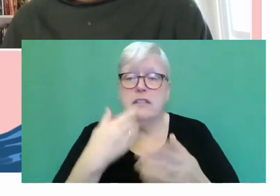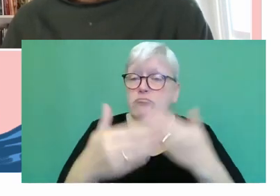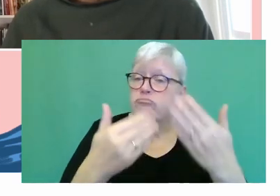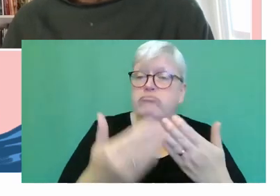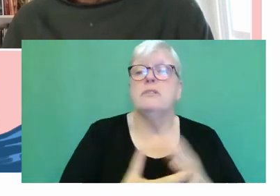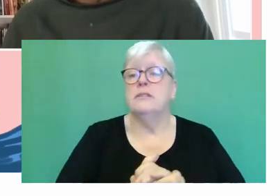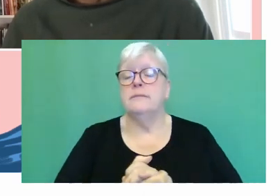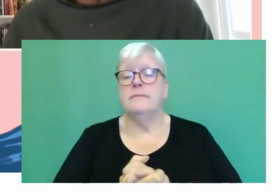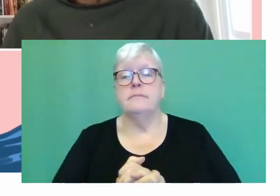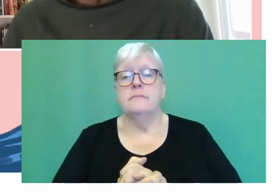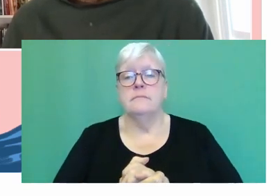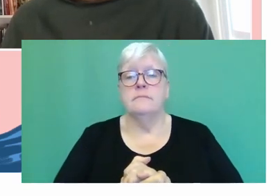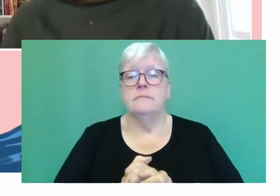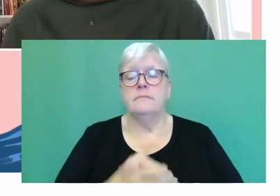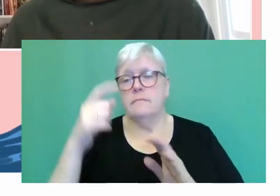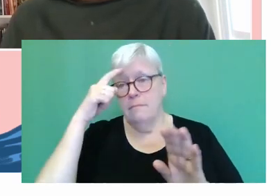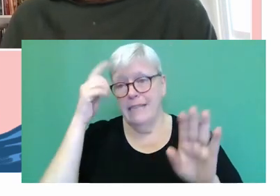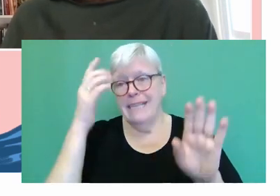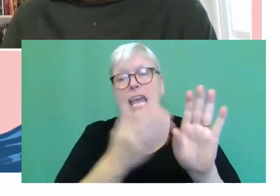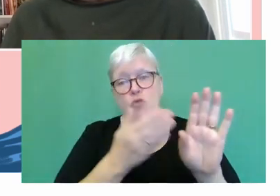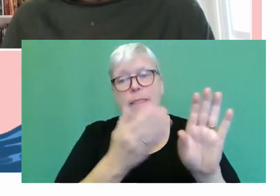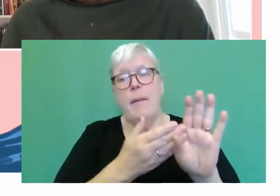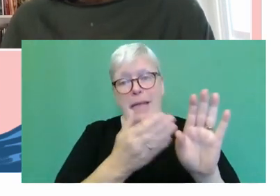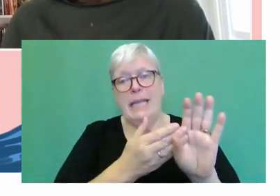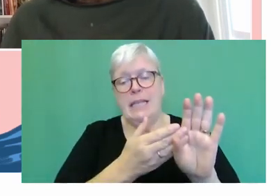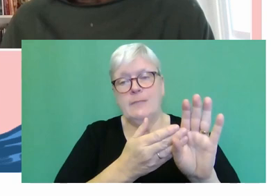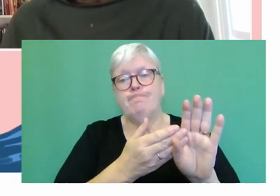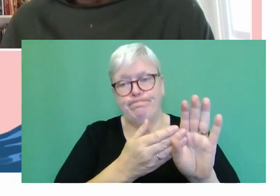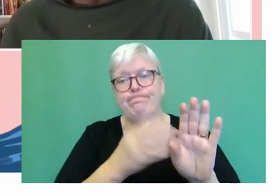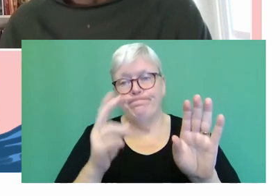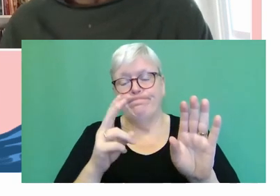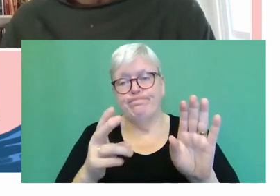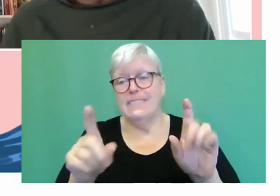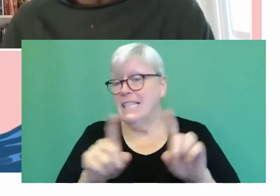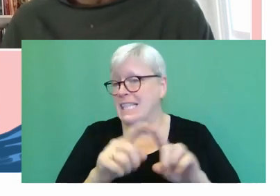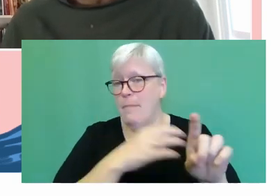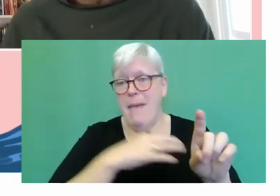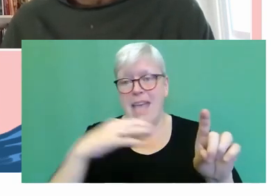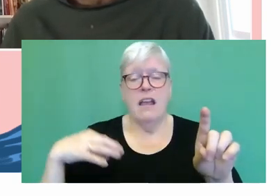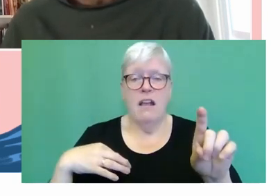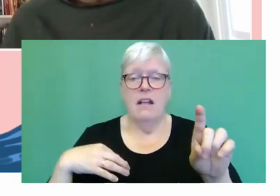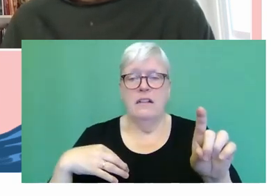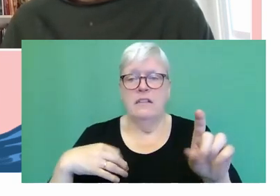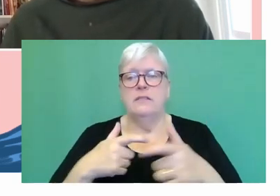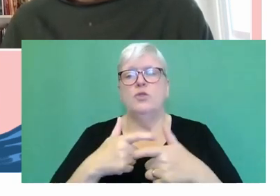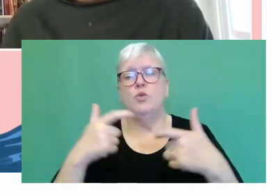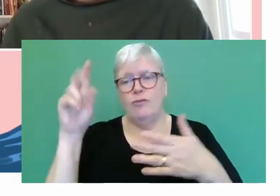The psychotherapy, again, as with the medical stuff, I did a lot of reading,